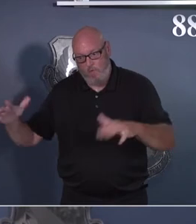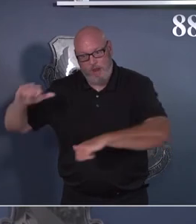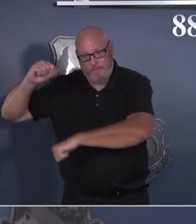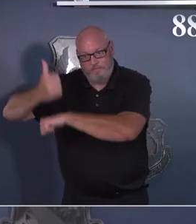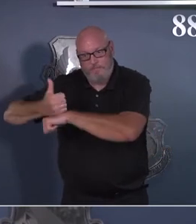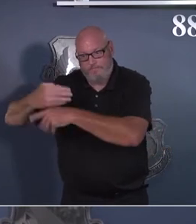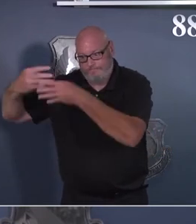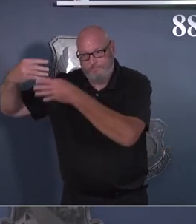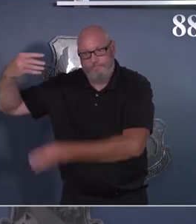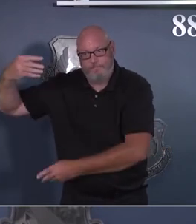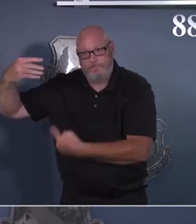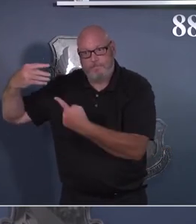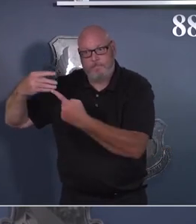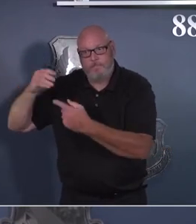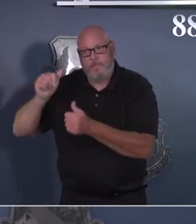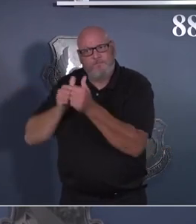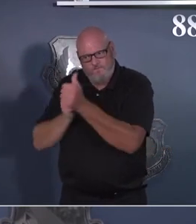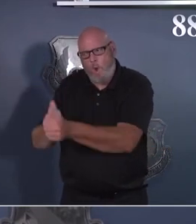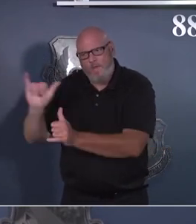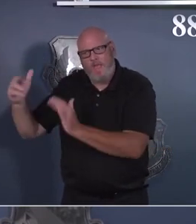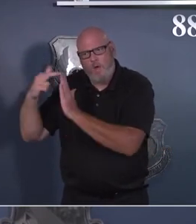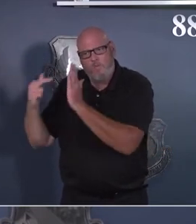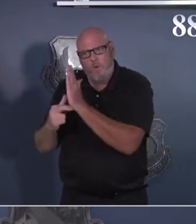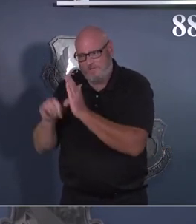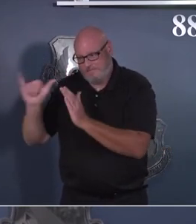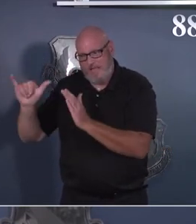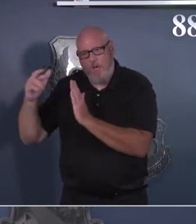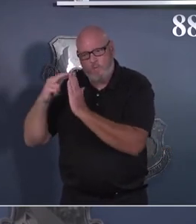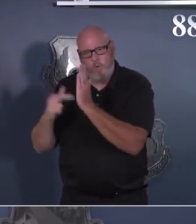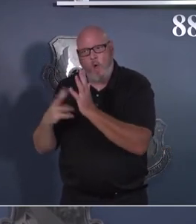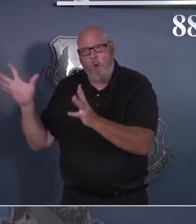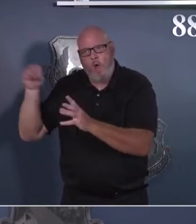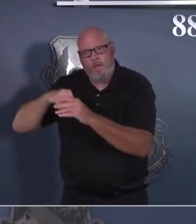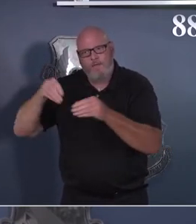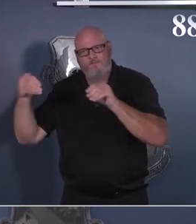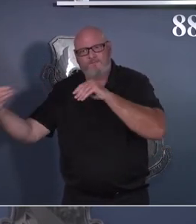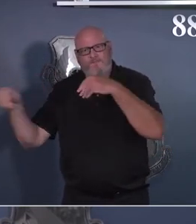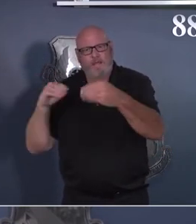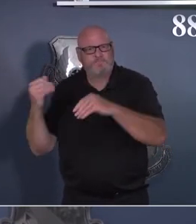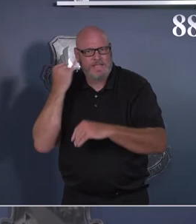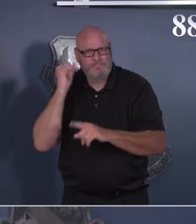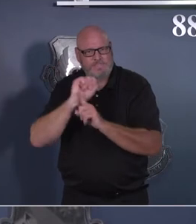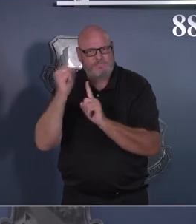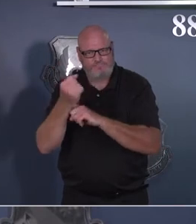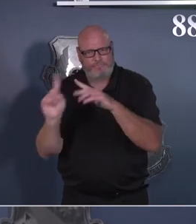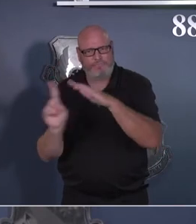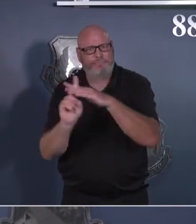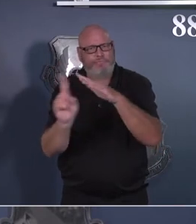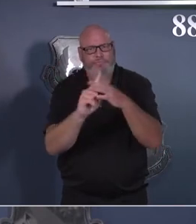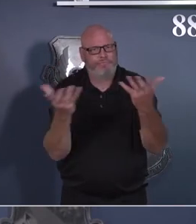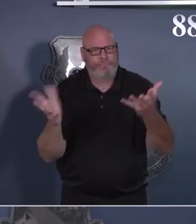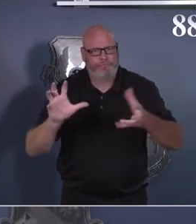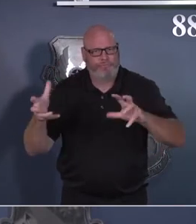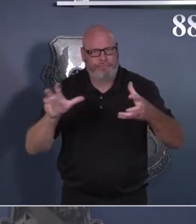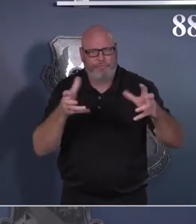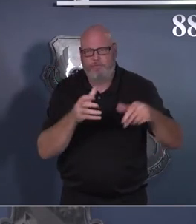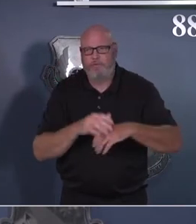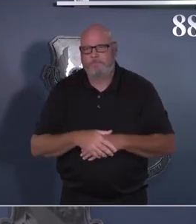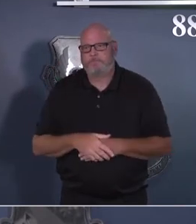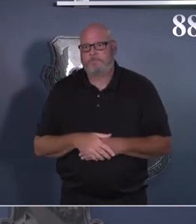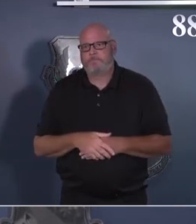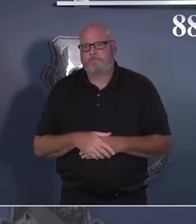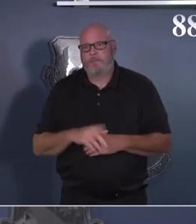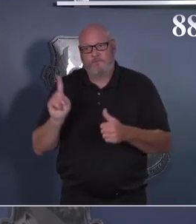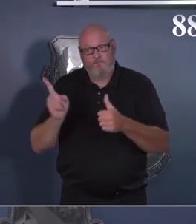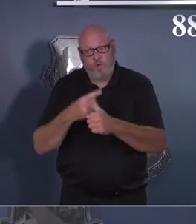reach those broad, overarching HP Con Bravo manning goals for your office. In general,